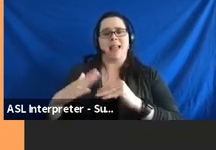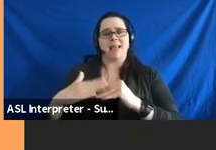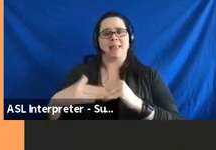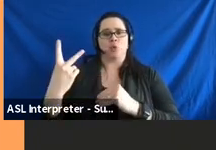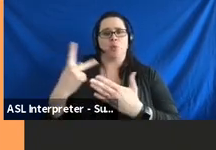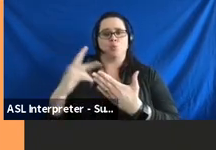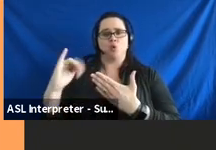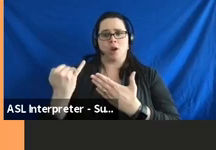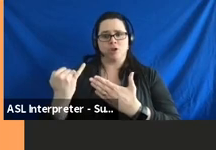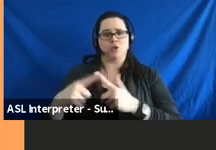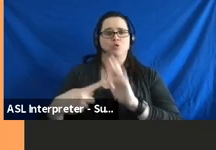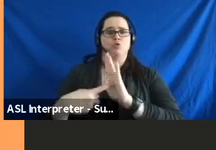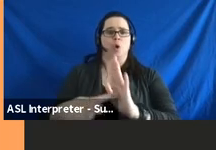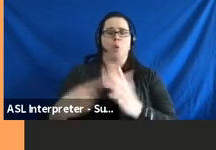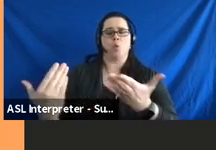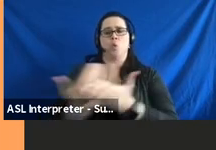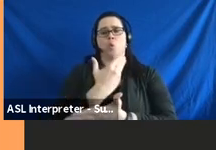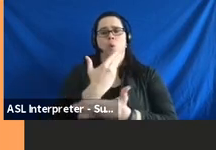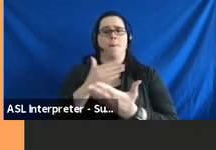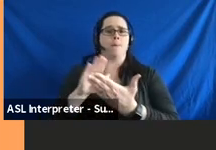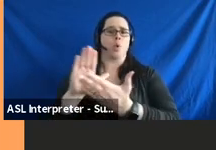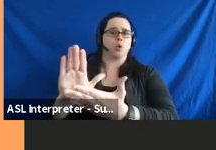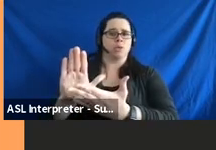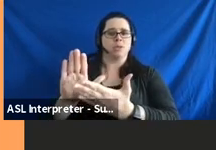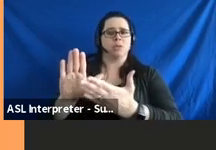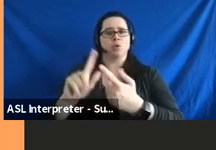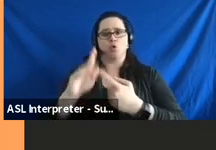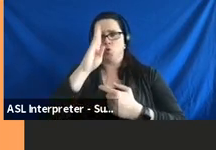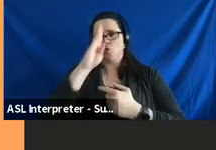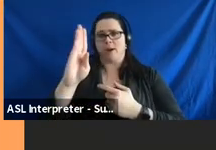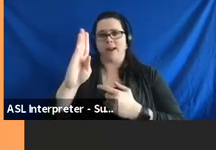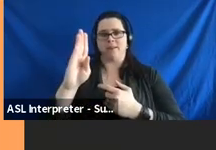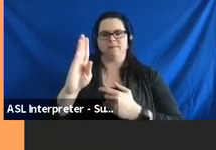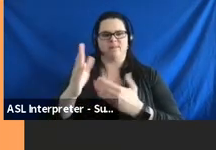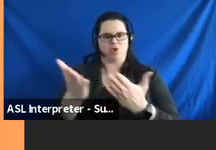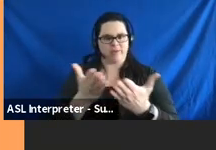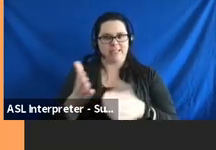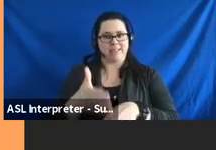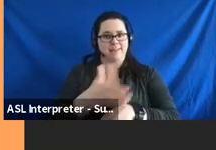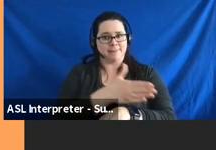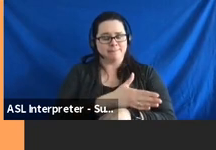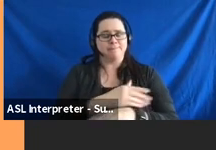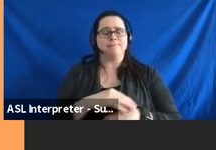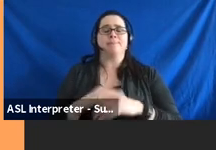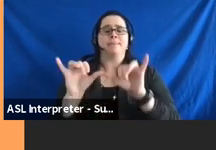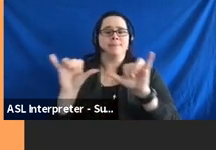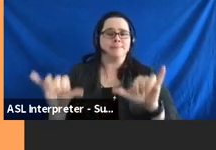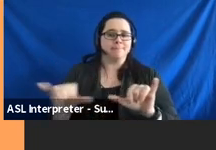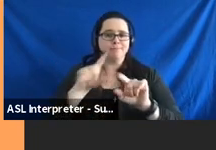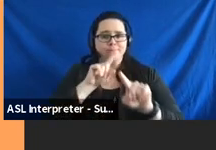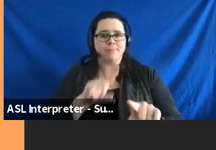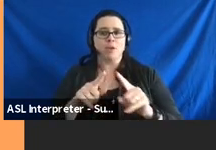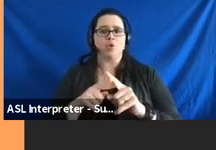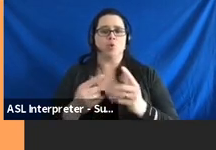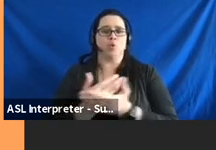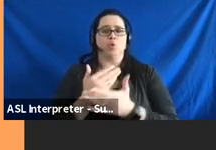projects to demonstrate new approaches to direct services, enhance systems, respond to emergent